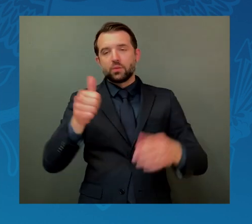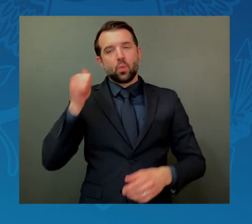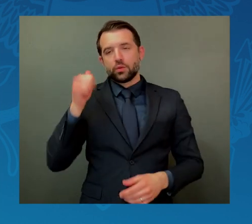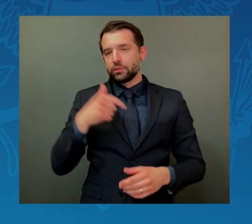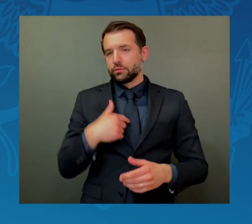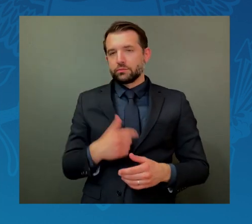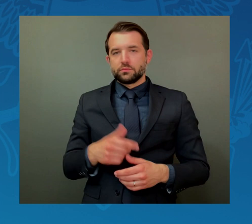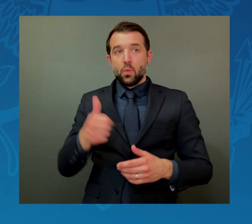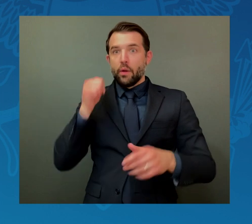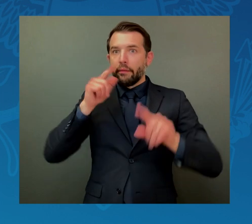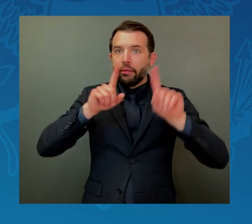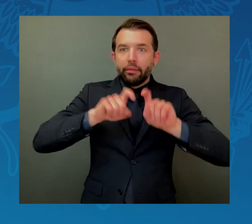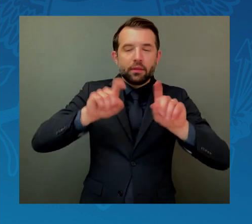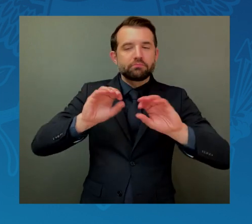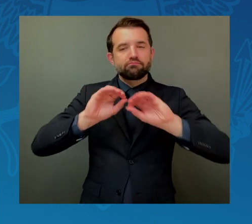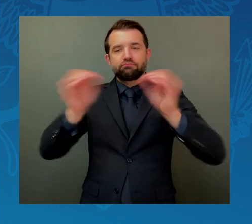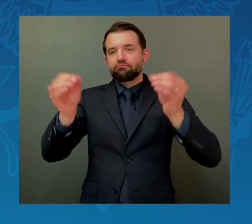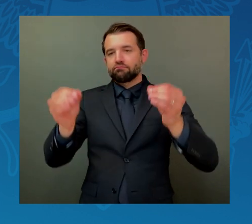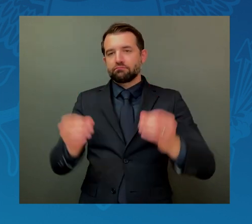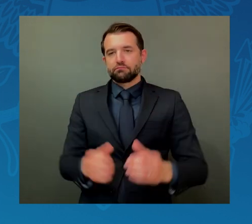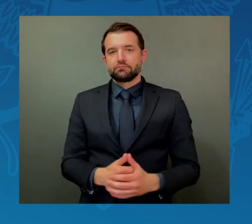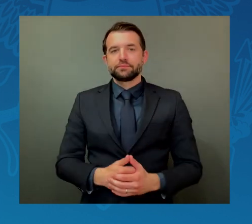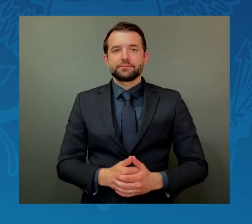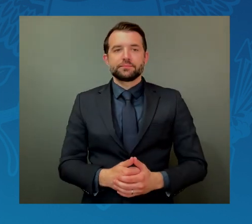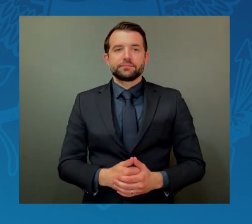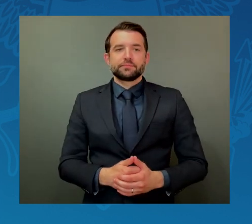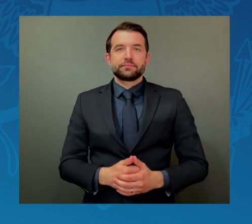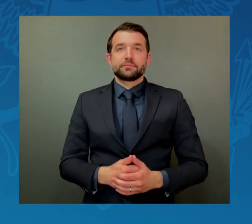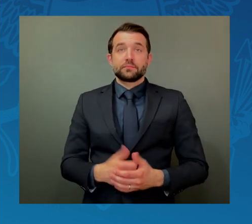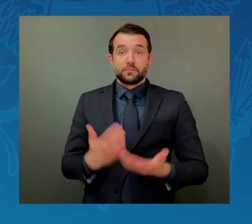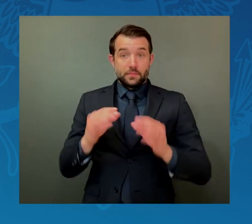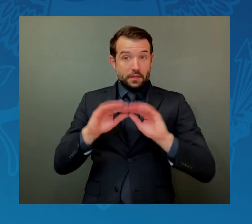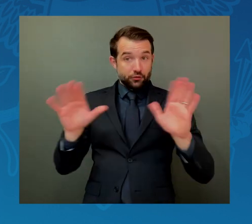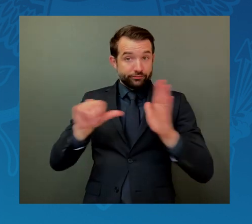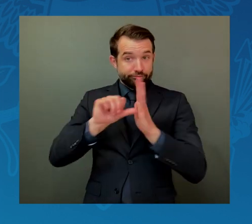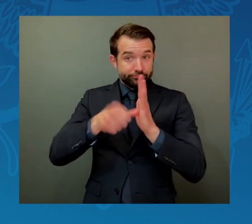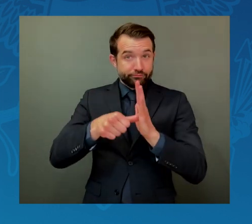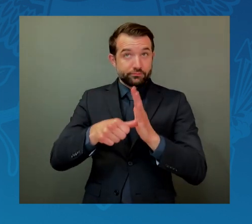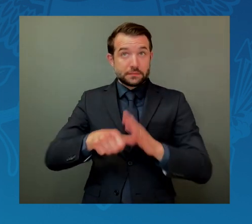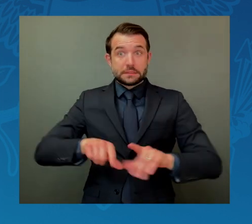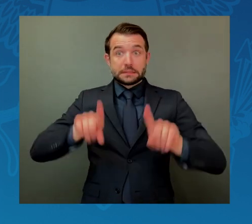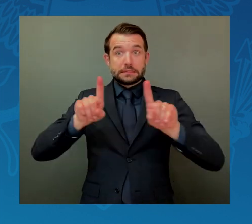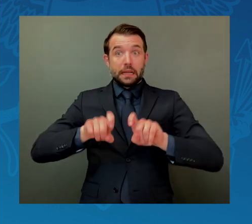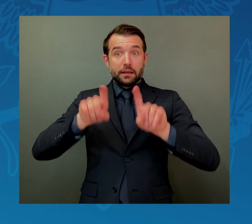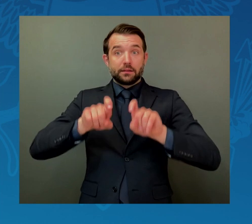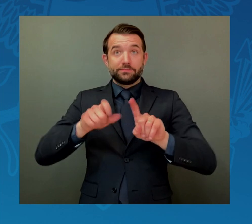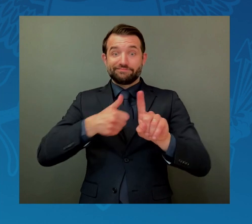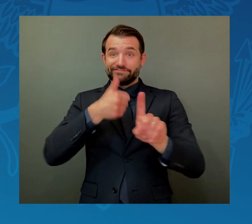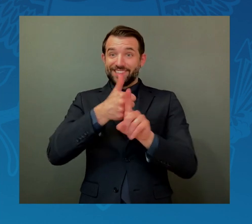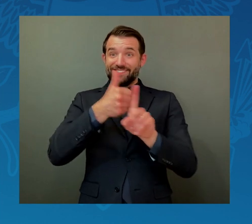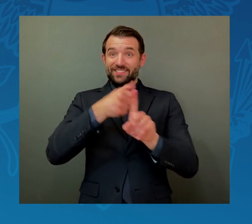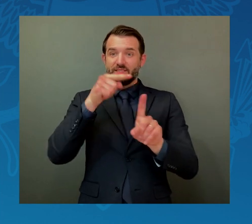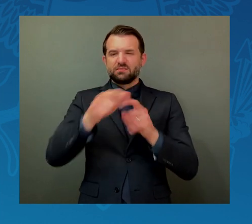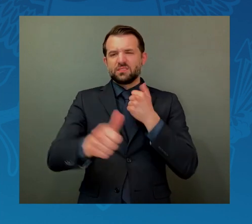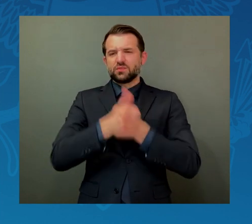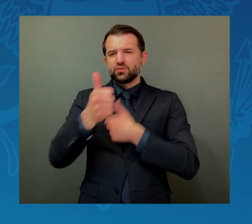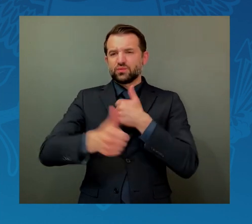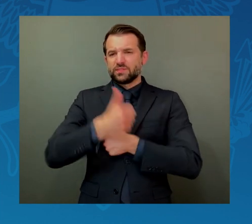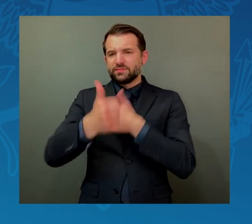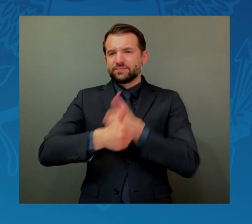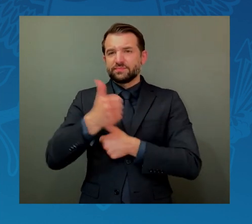Simply put, these tests are dangerous, and we will not conduct them.